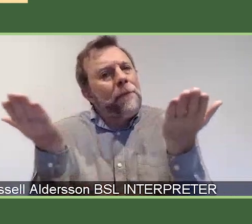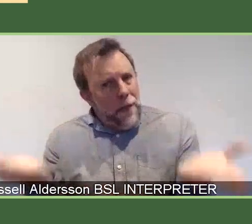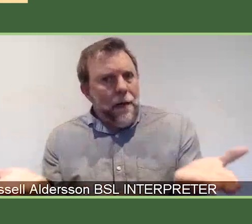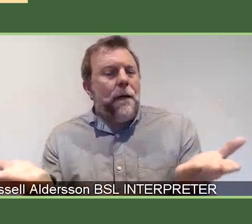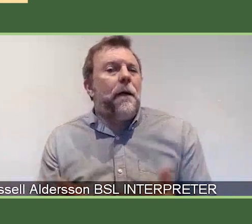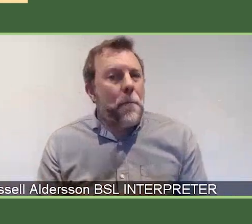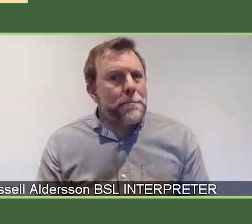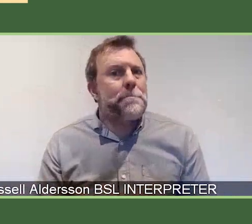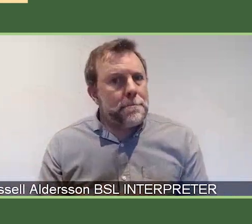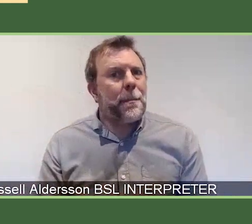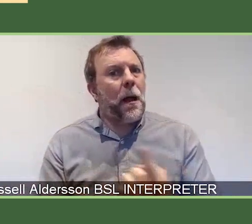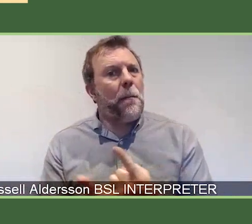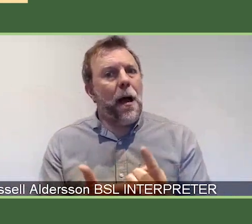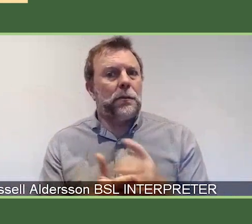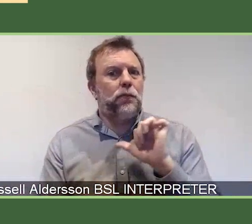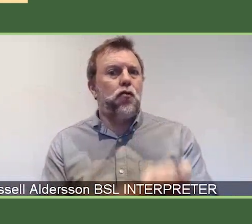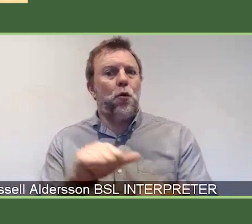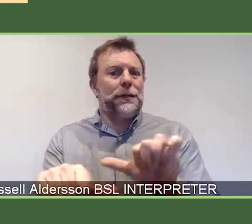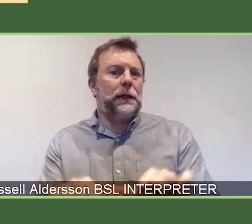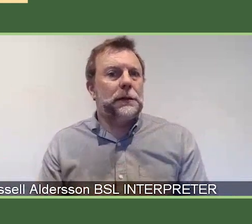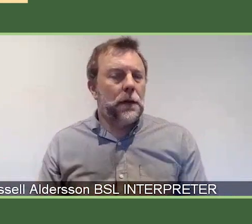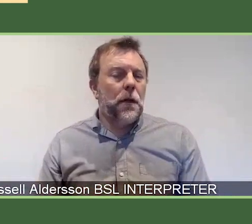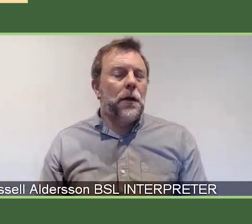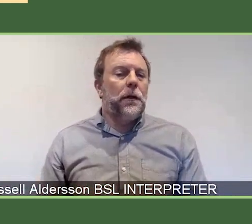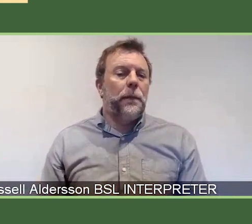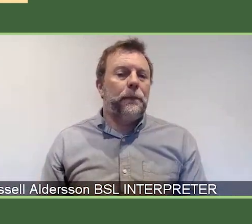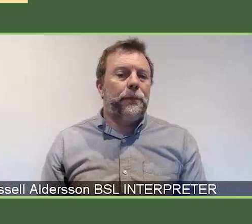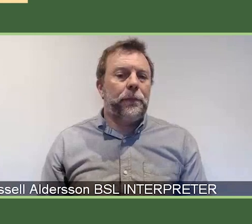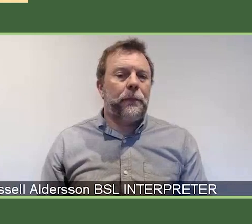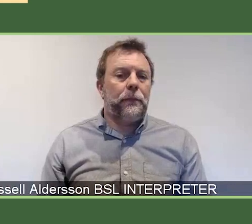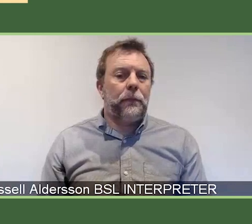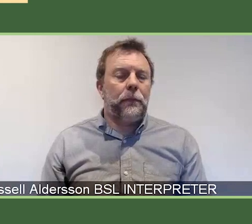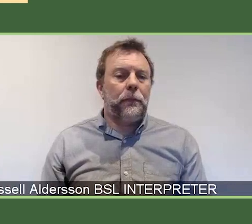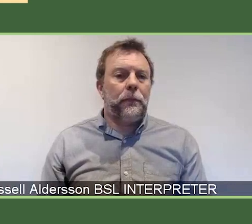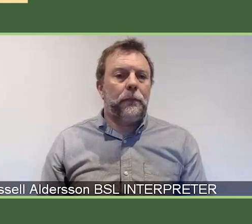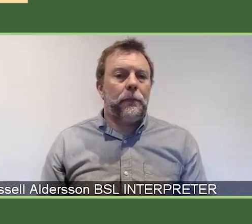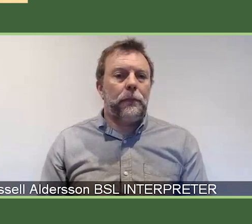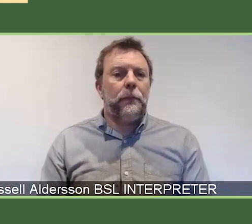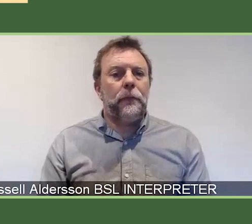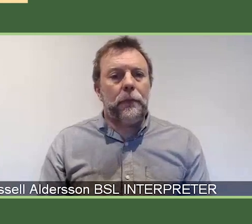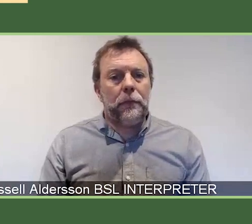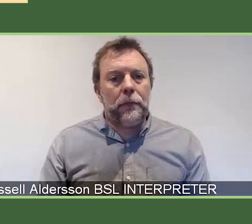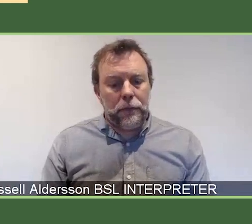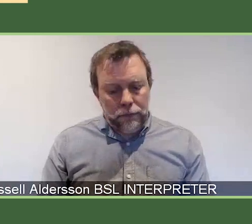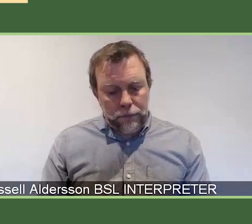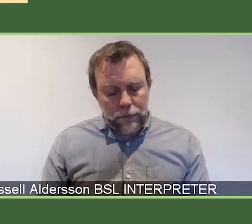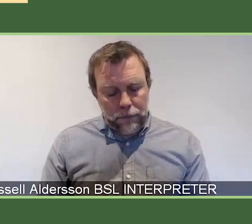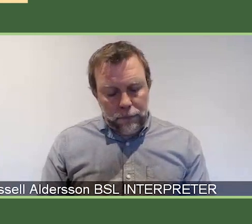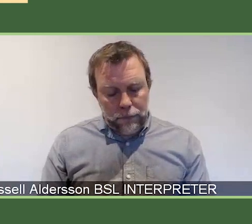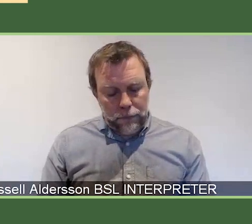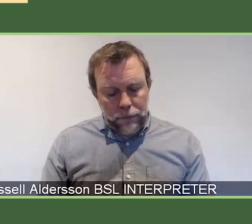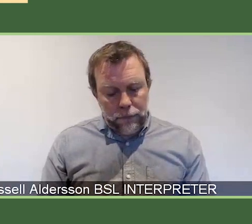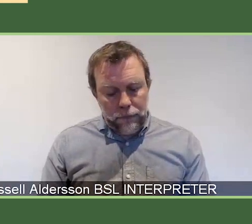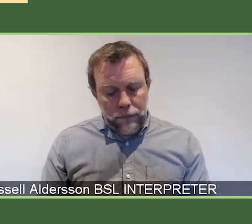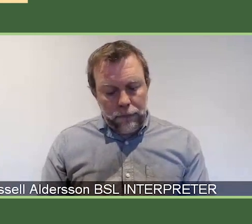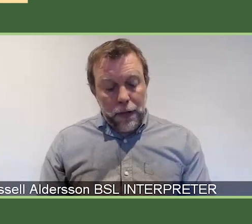about the types of information that all researchers have access to. So I think some queries are